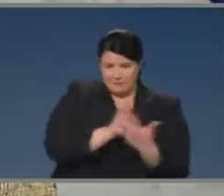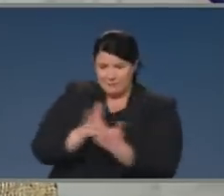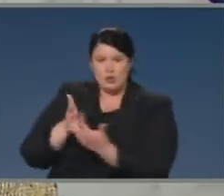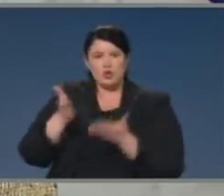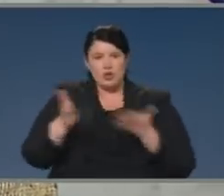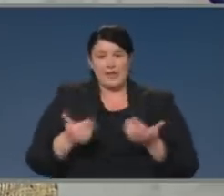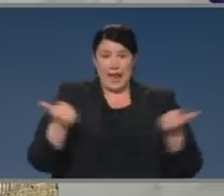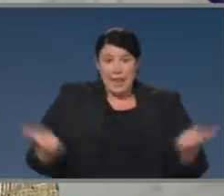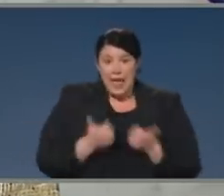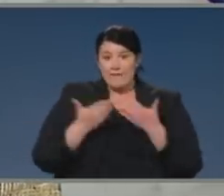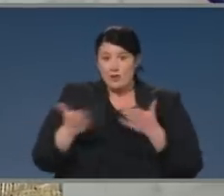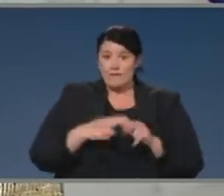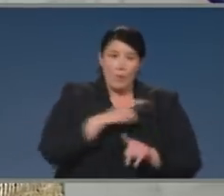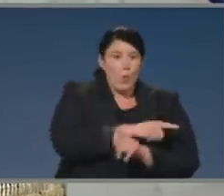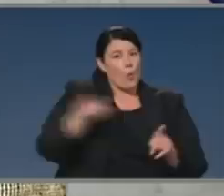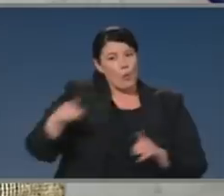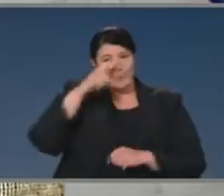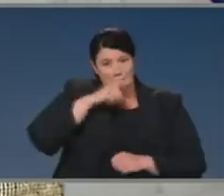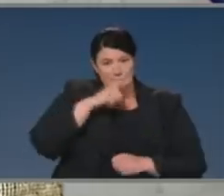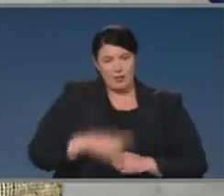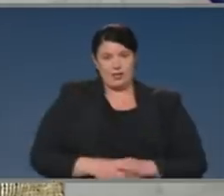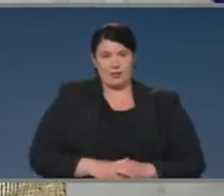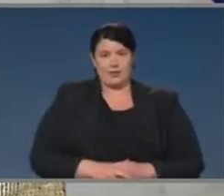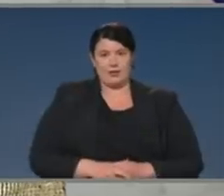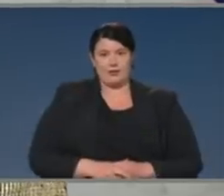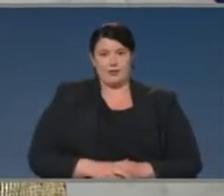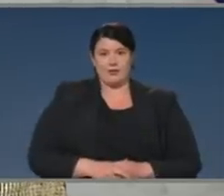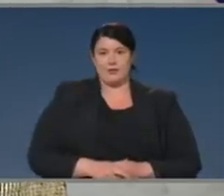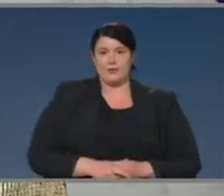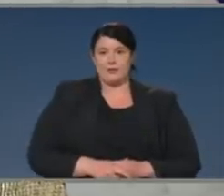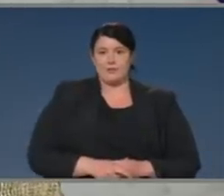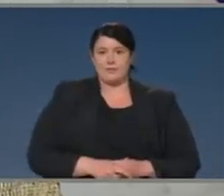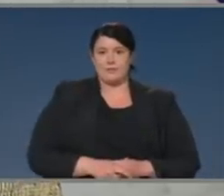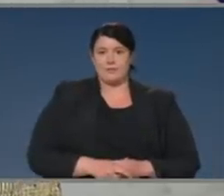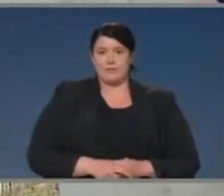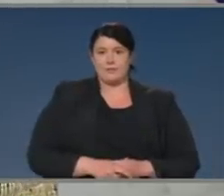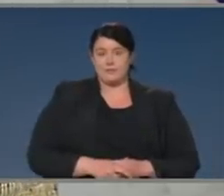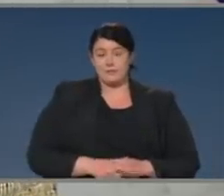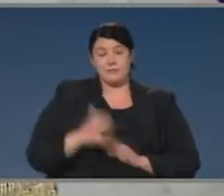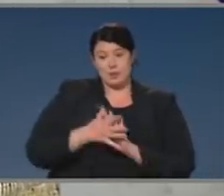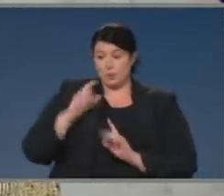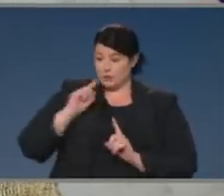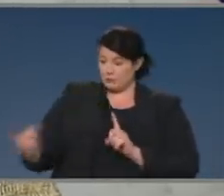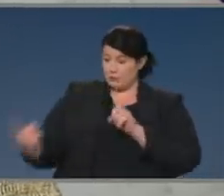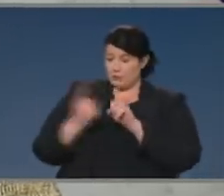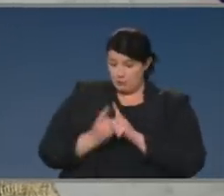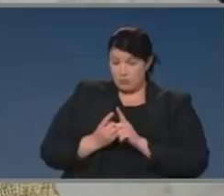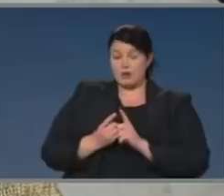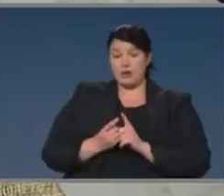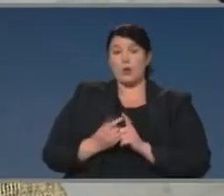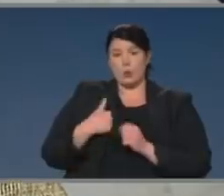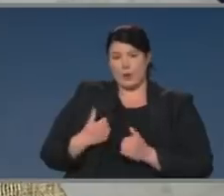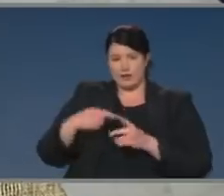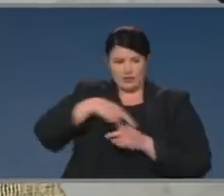of ensuring that when you enter our system, the system allows you and we actually help you get to the services you